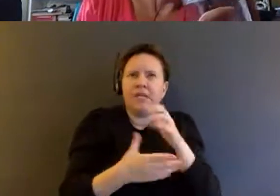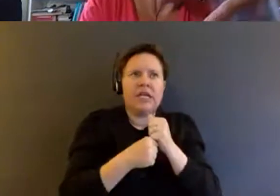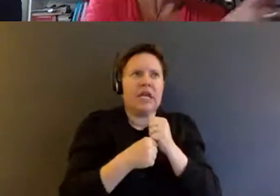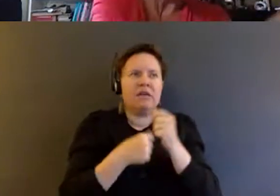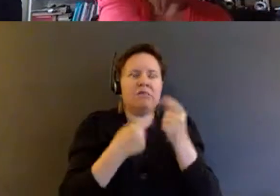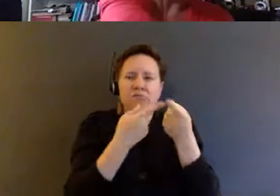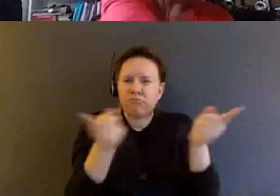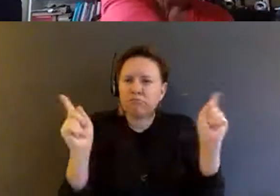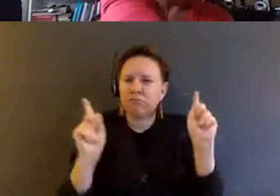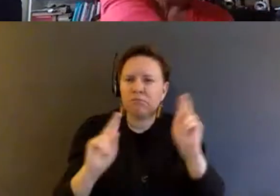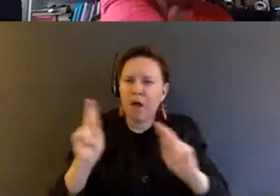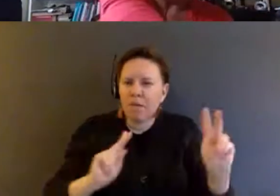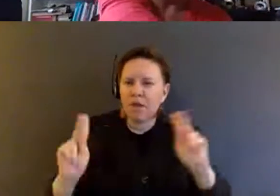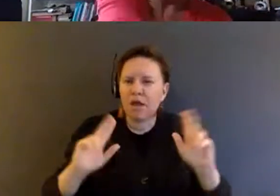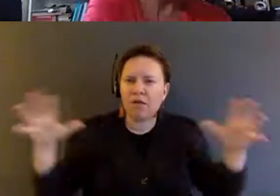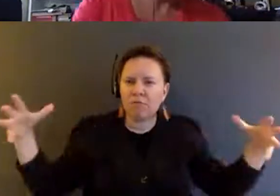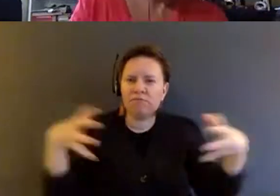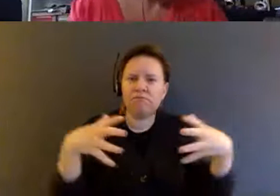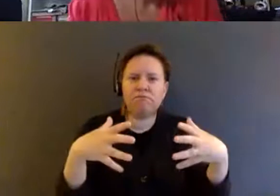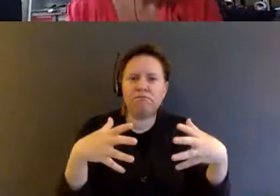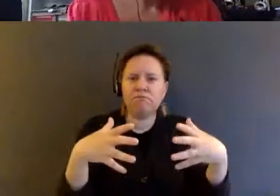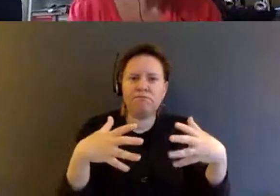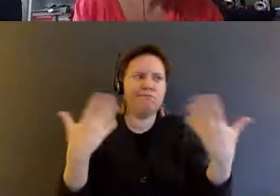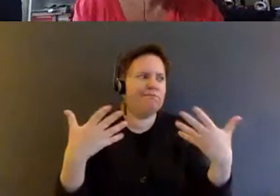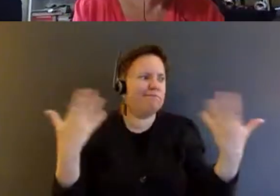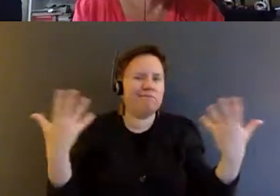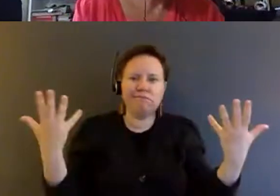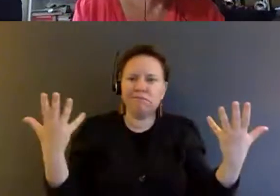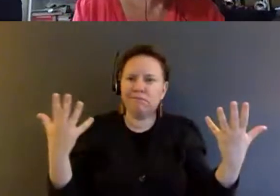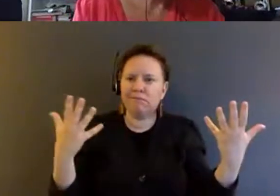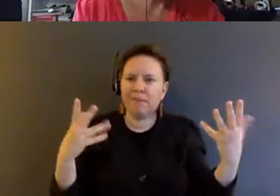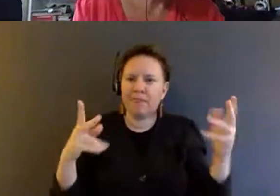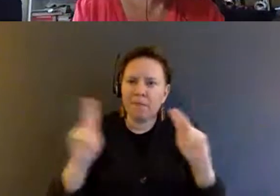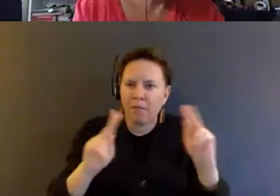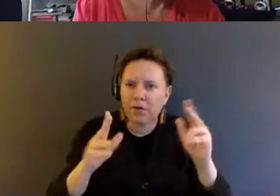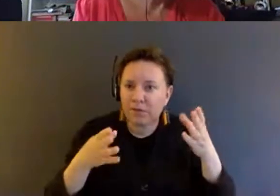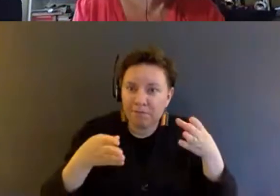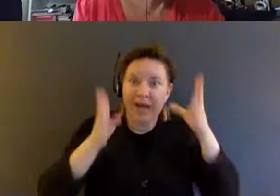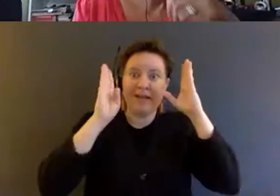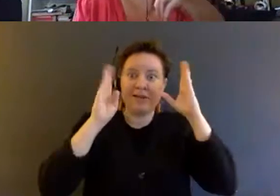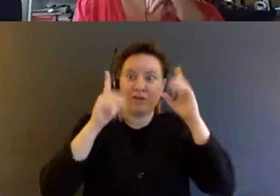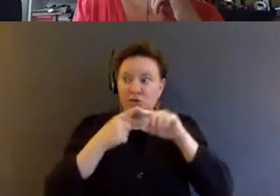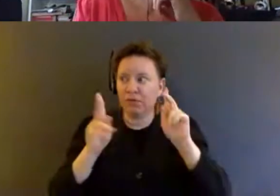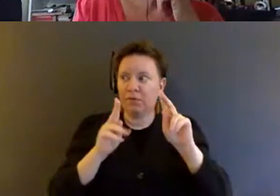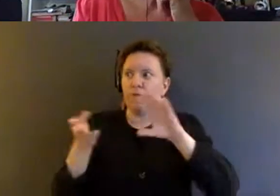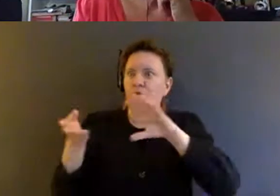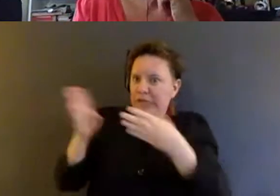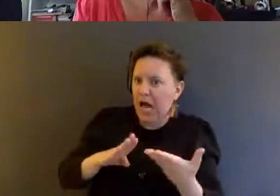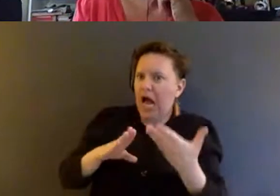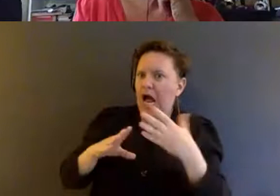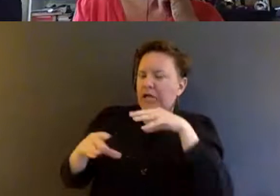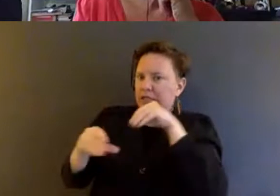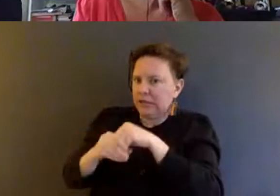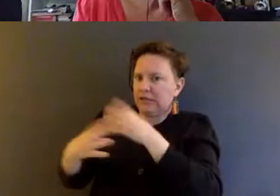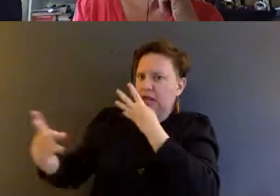the public to pay attention to people dying inside, I mean, think it also